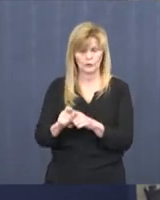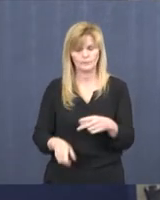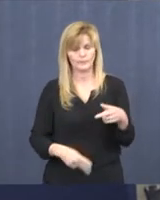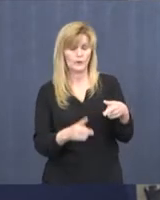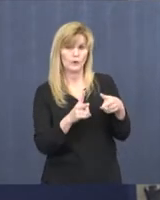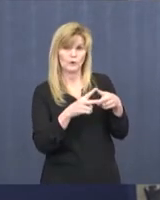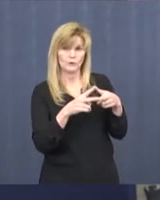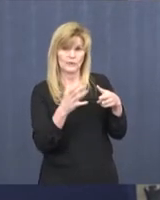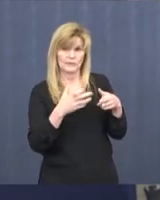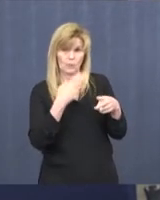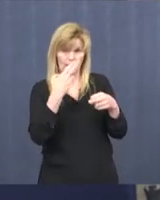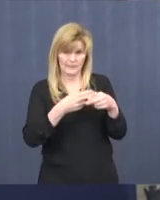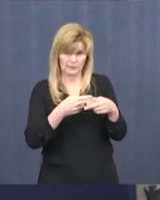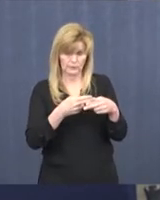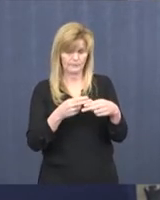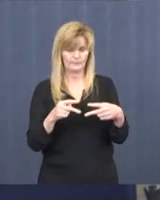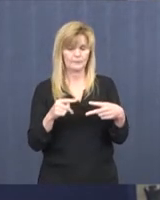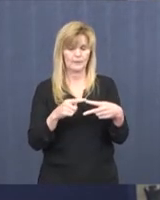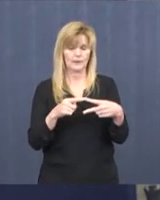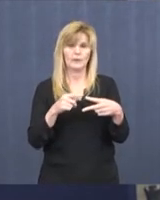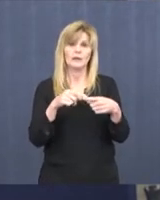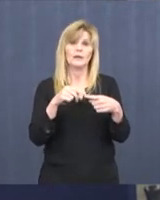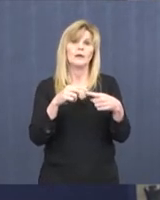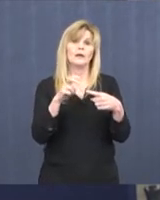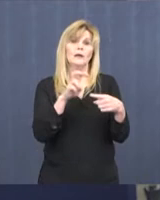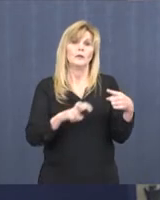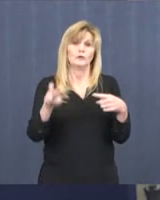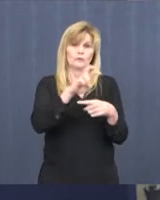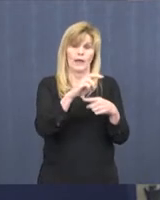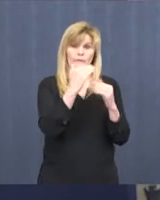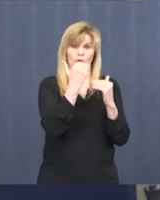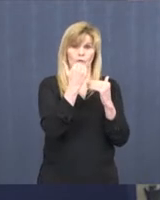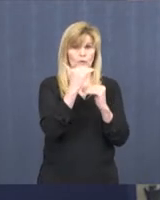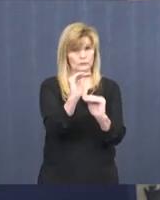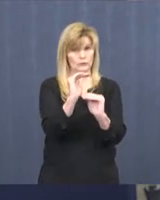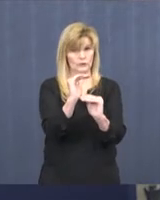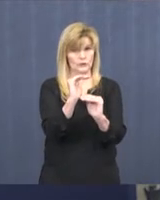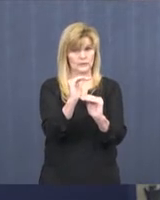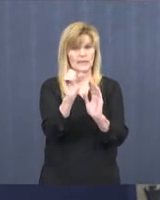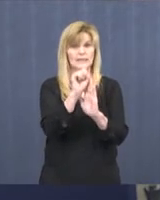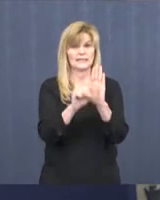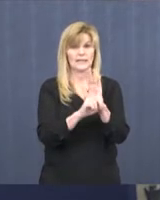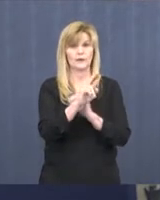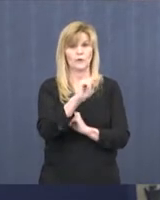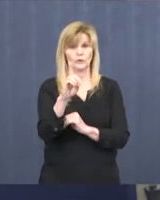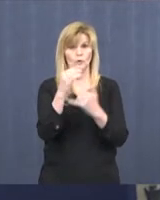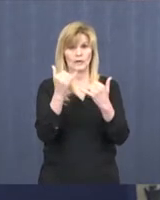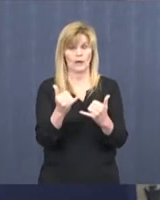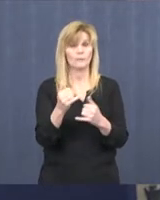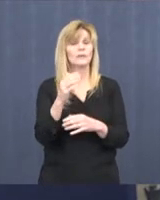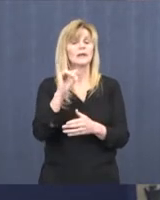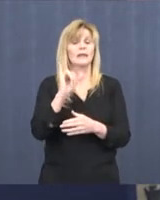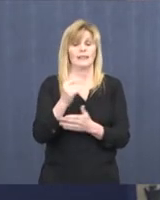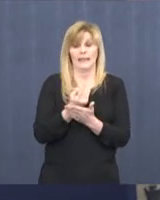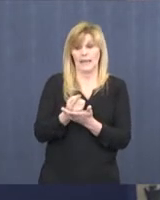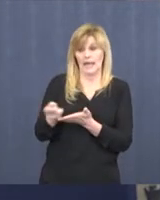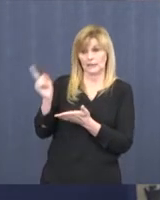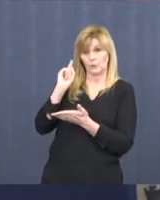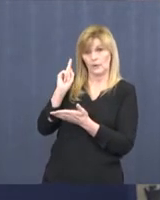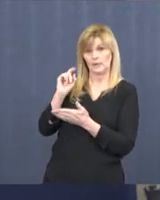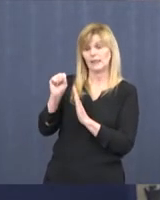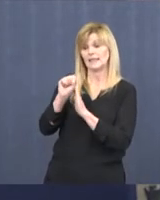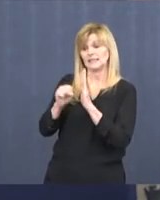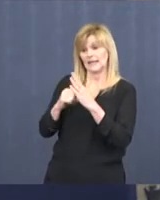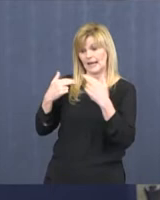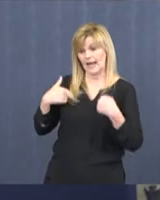wanted to mention are the travel restrictions within North Dakota now. So last week, the state health officer